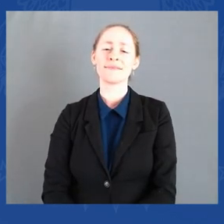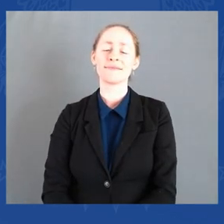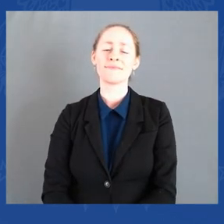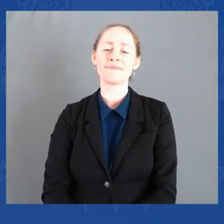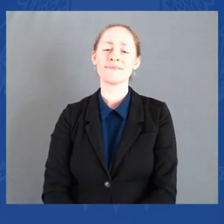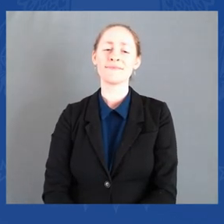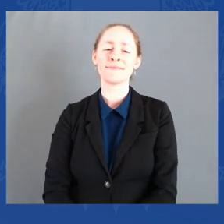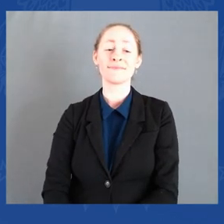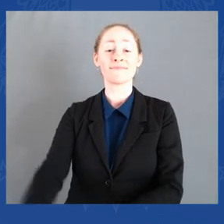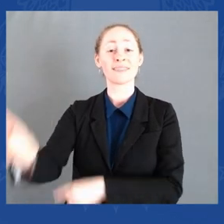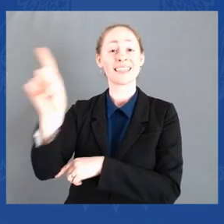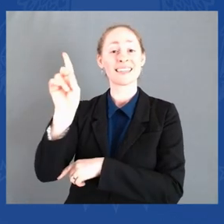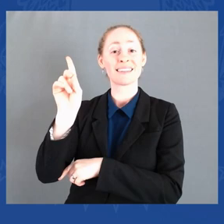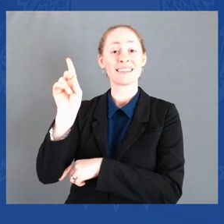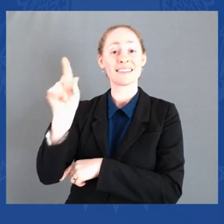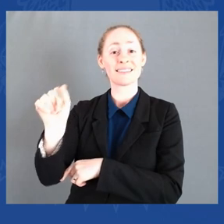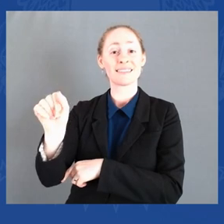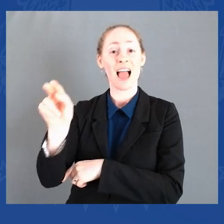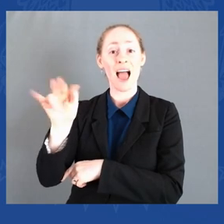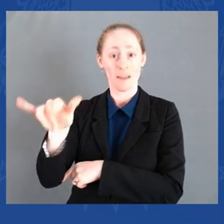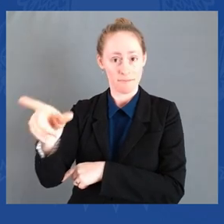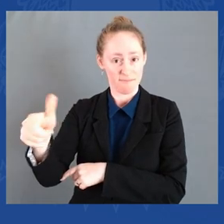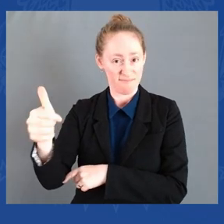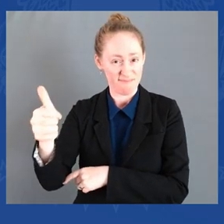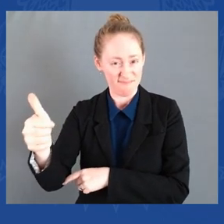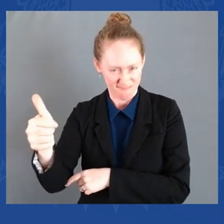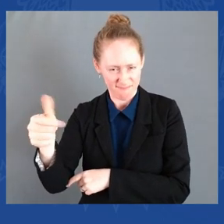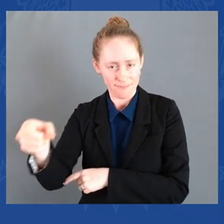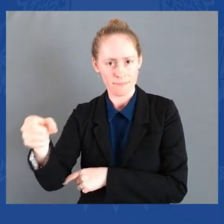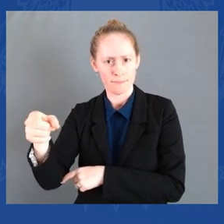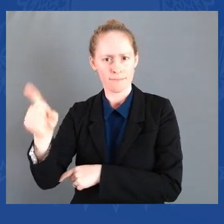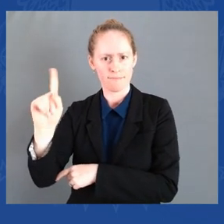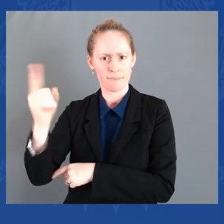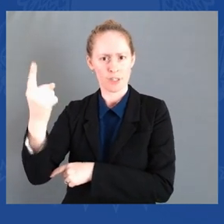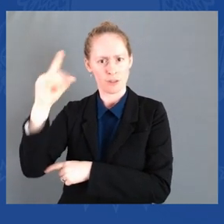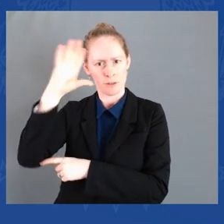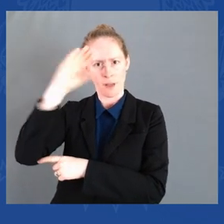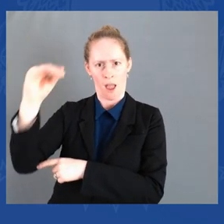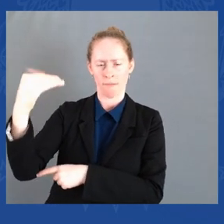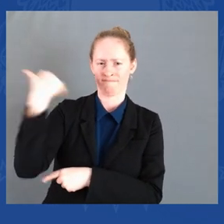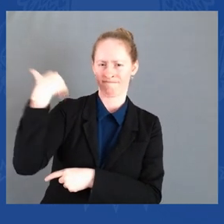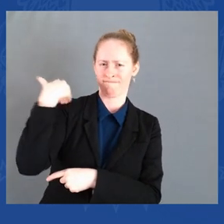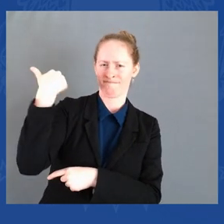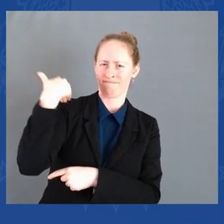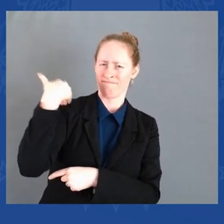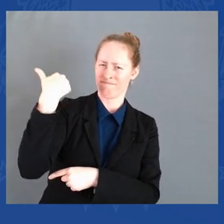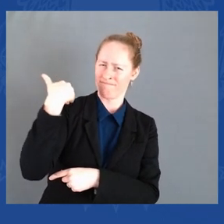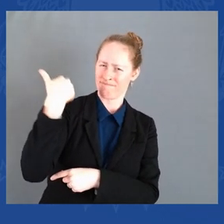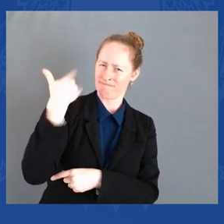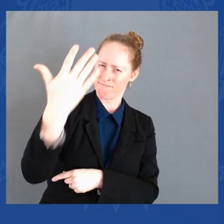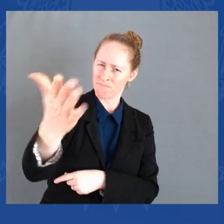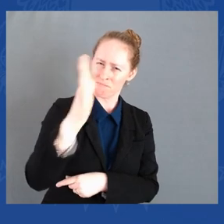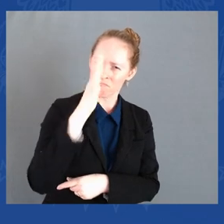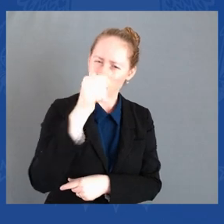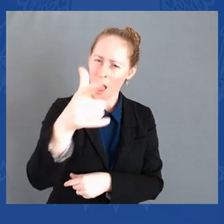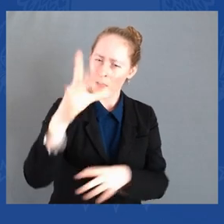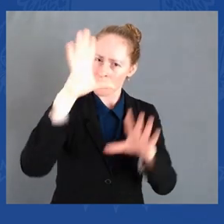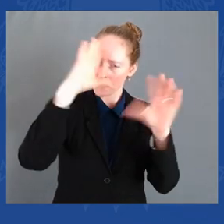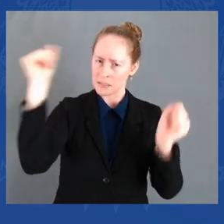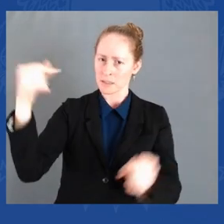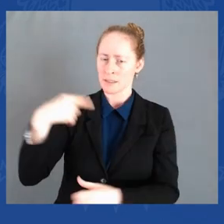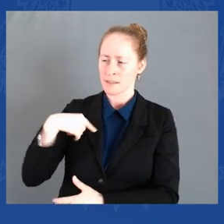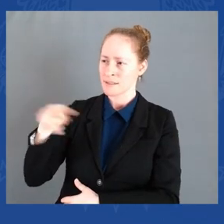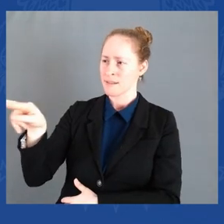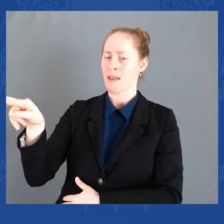to run for president and be my national campaign chairman. And then Norm became the first American of Asian descent to serve